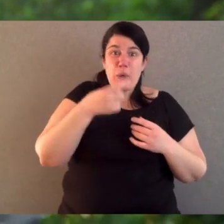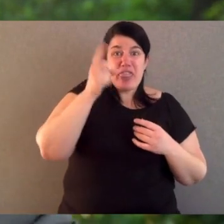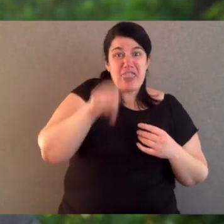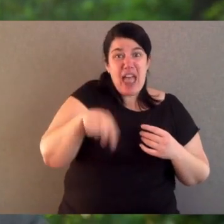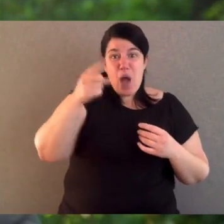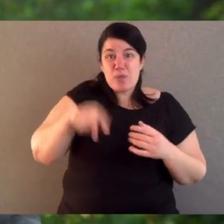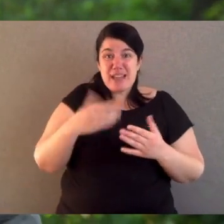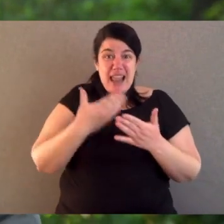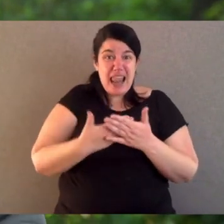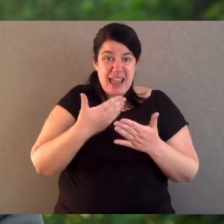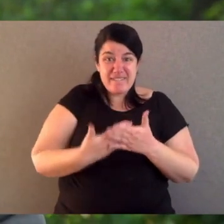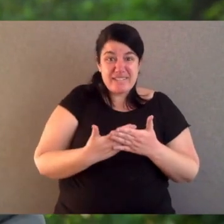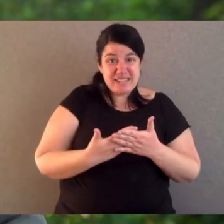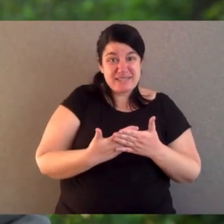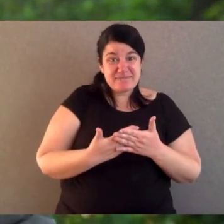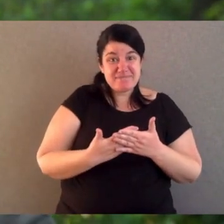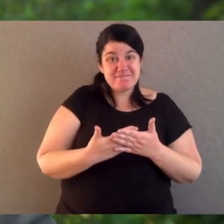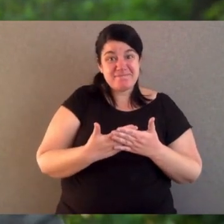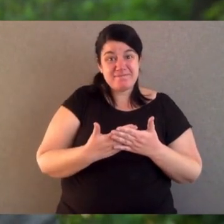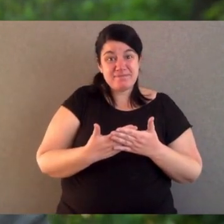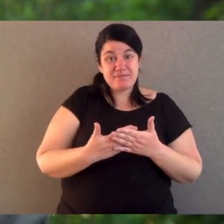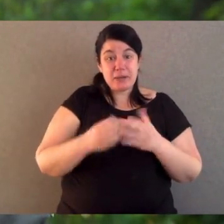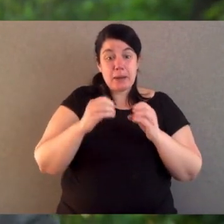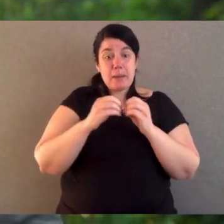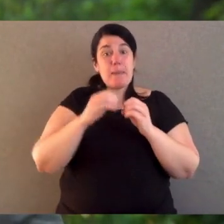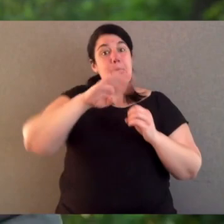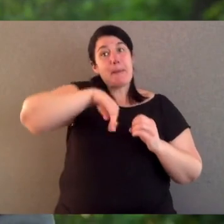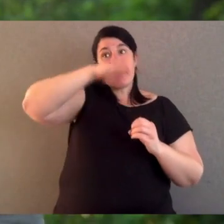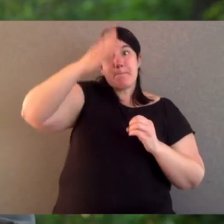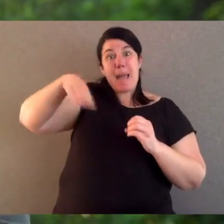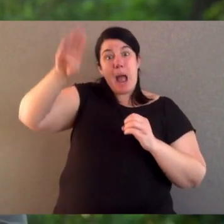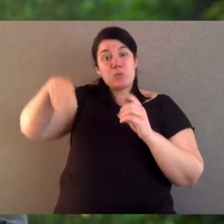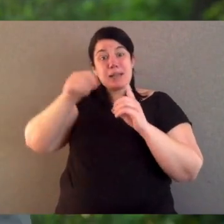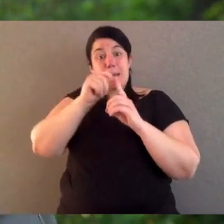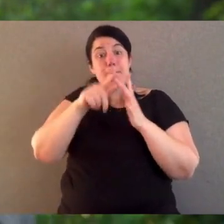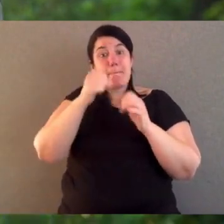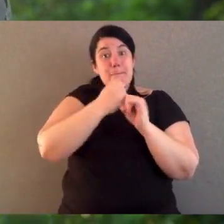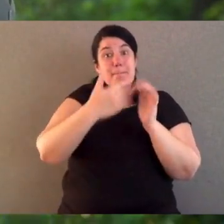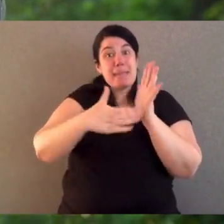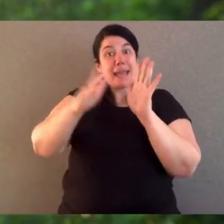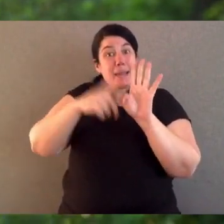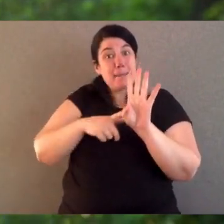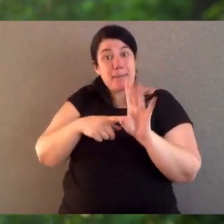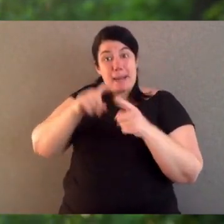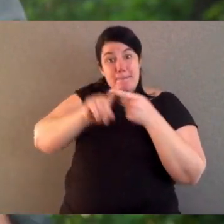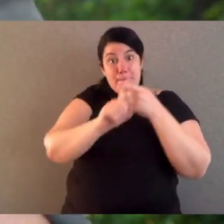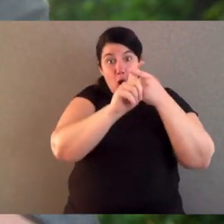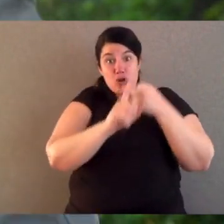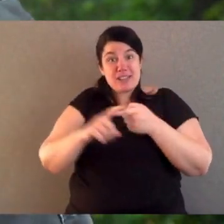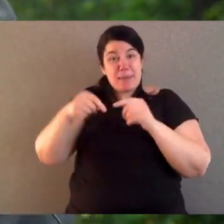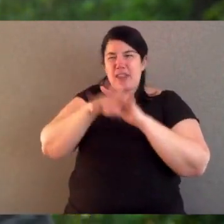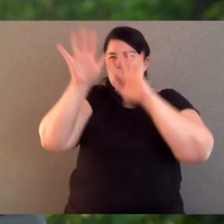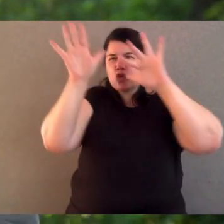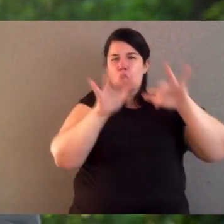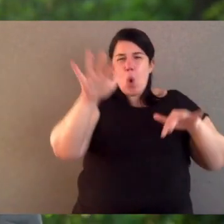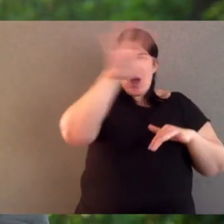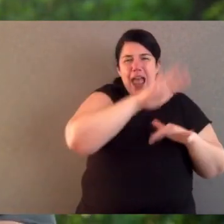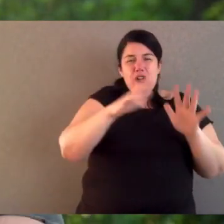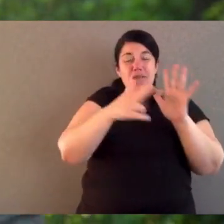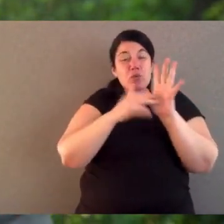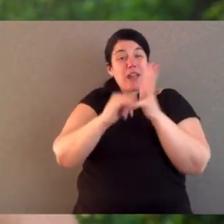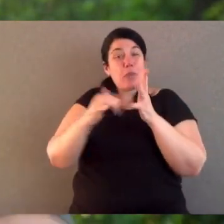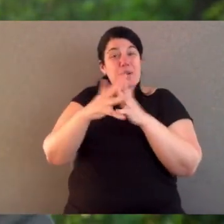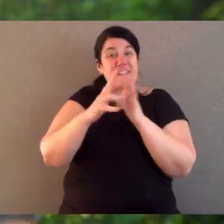left in the wild, a really low number. Now the burromus, or mountain pygmy possum, found in the snow fields throughout New South Wales and Victoria,